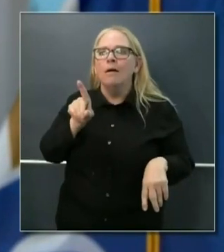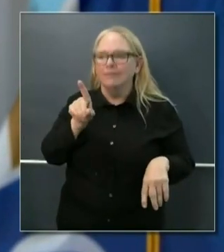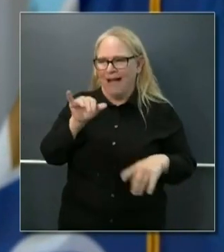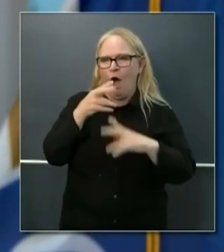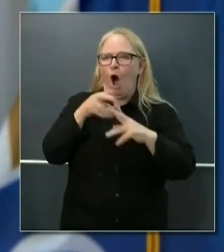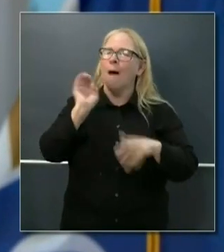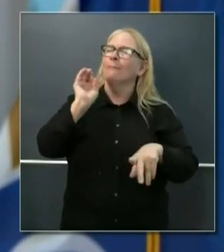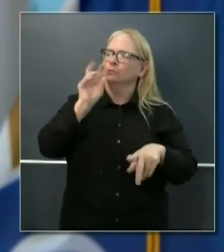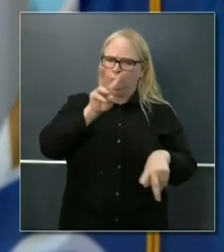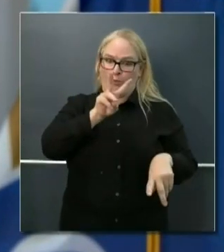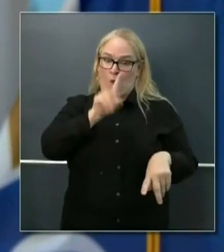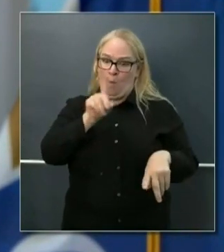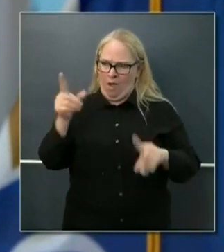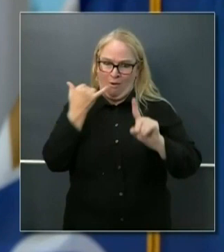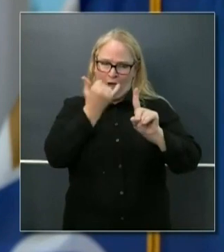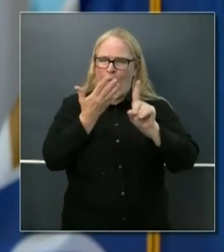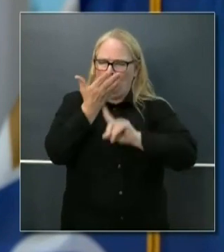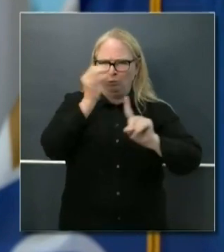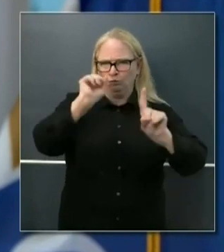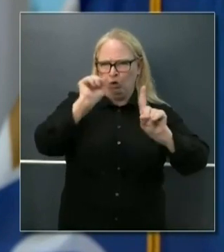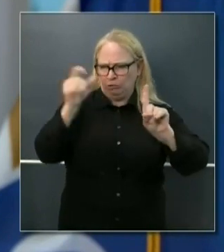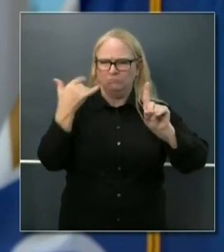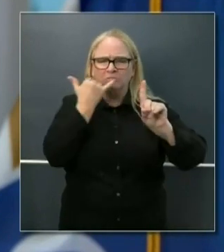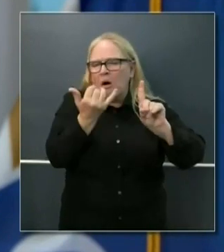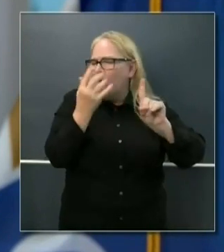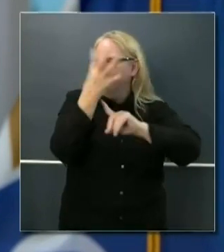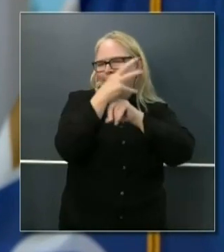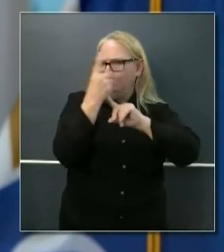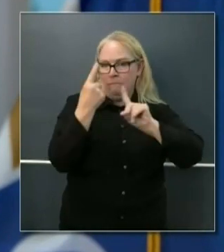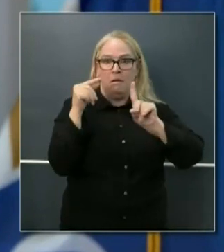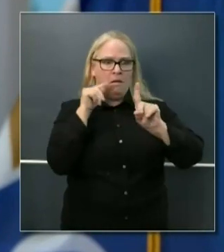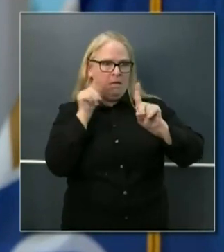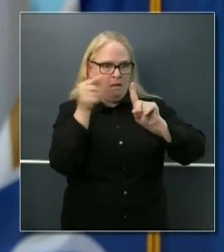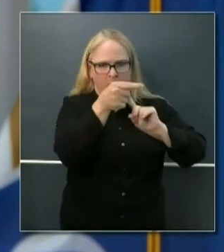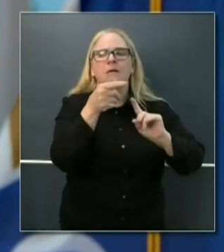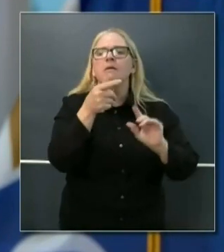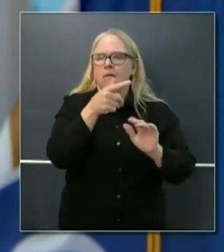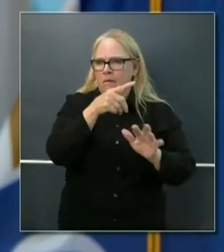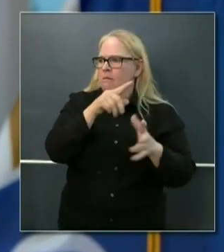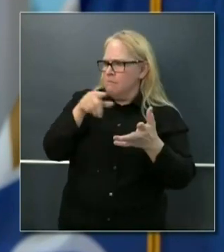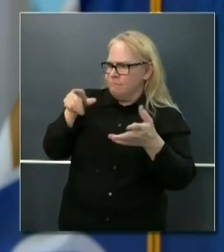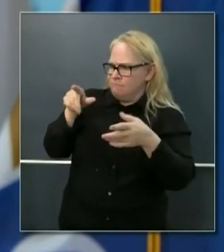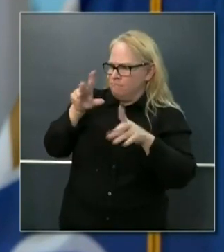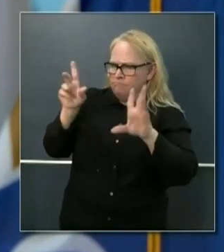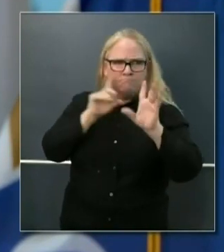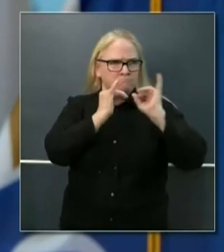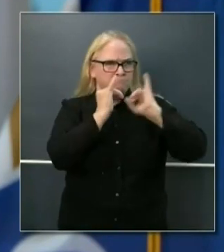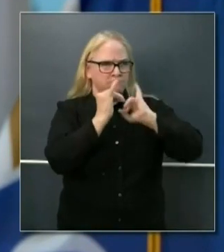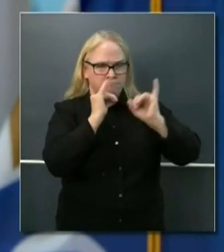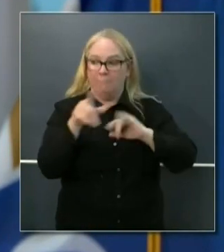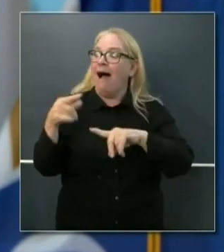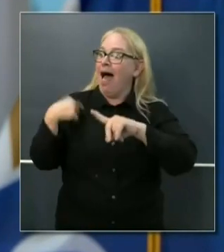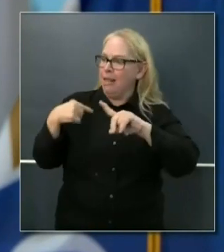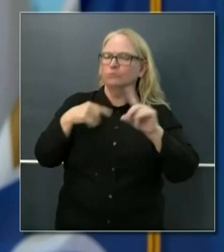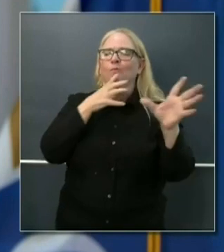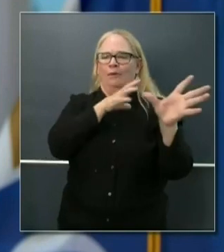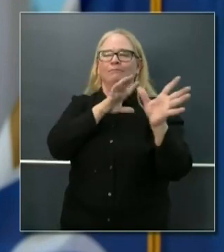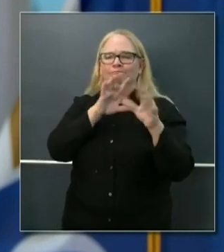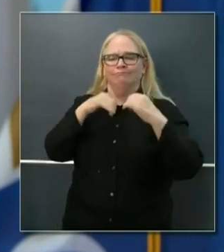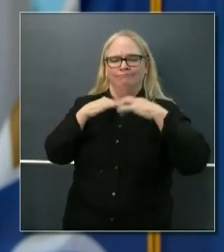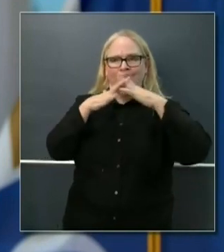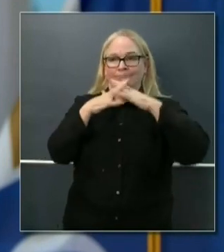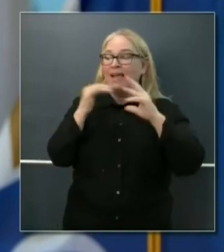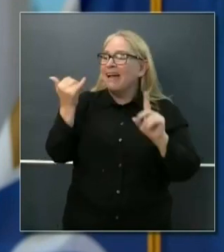think, the perfect point of contact to begin the process of eligibility. If you don't have a local 2-1-1 in your jurisdiction,